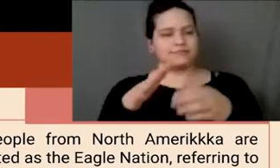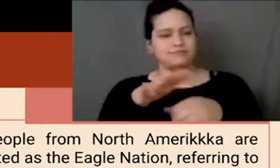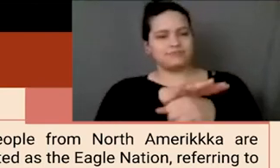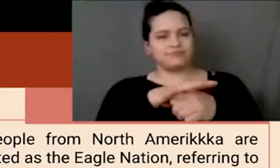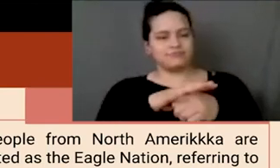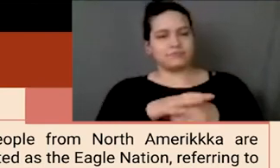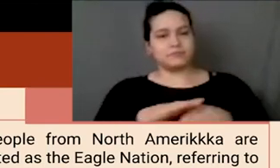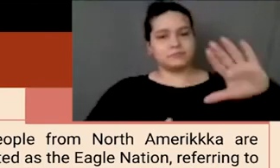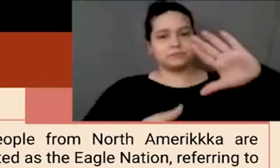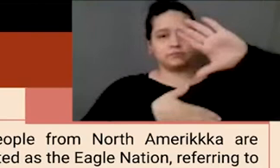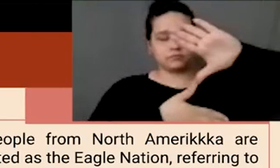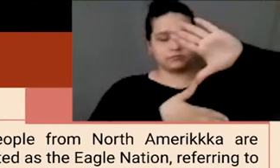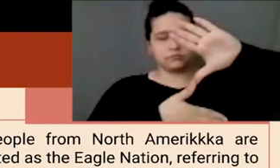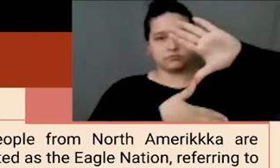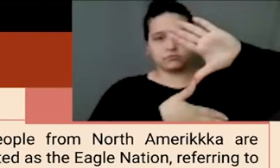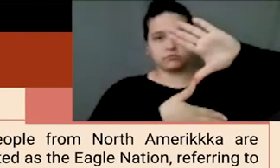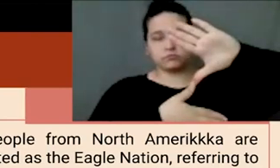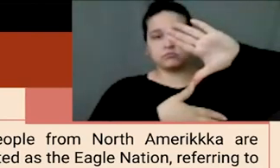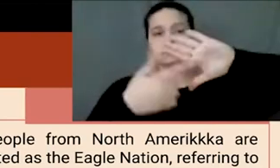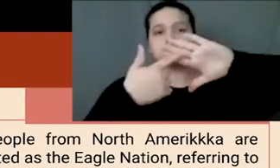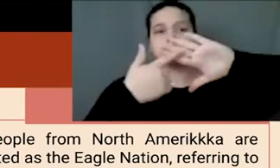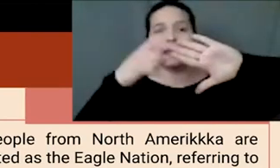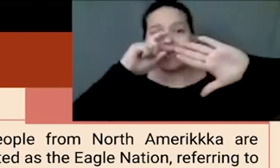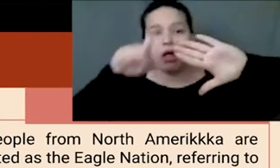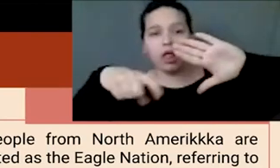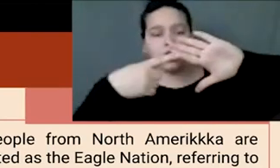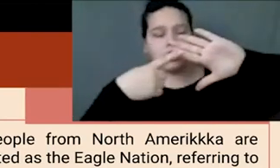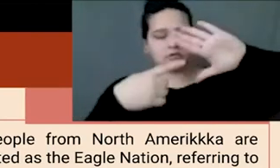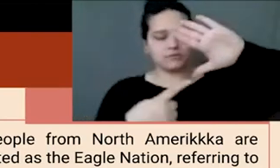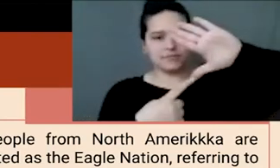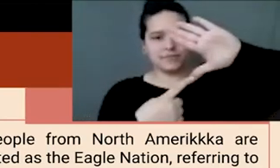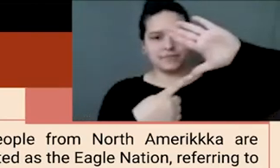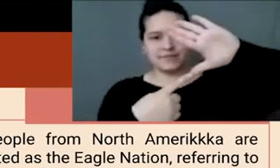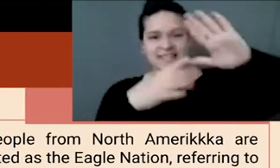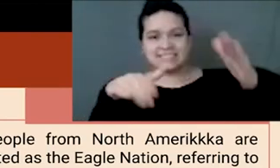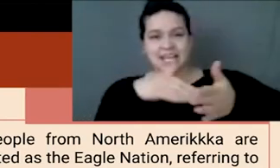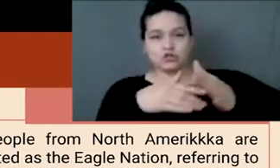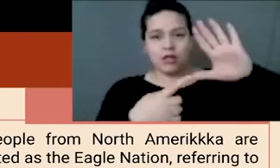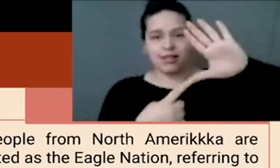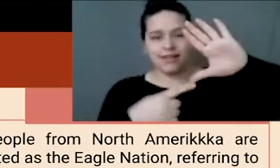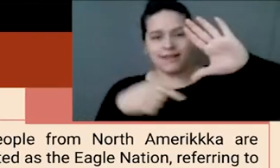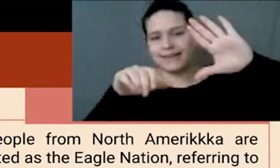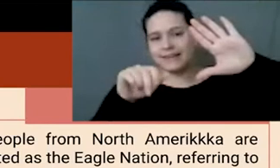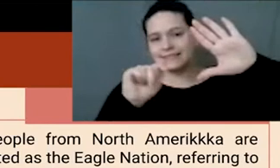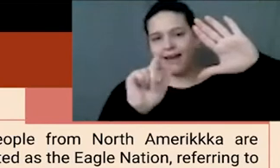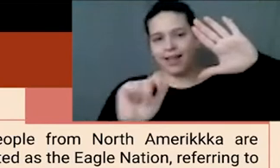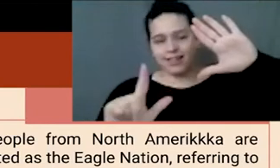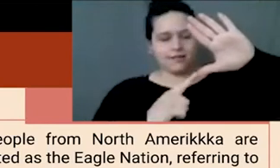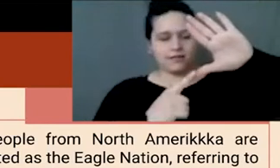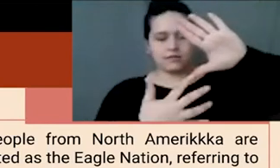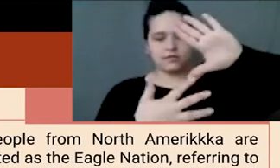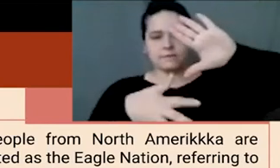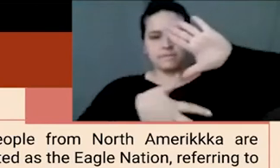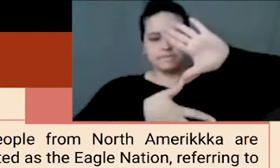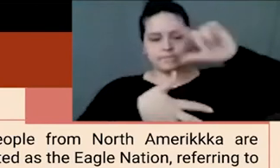part being the Eagle Nation, Central America being the Quetzal Nation and South